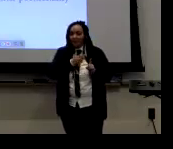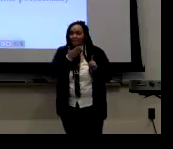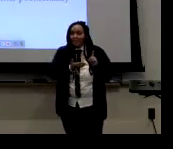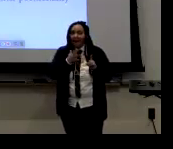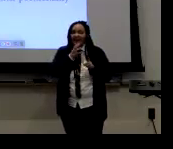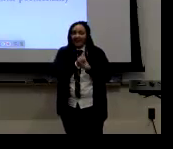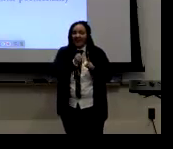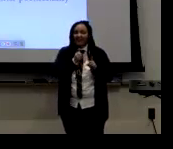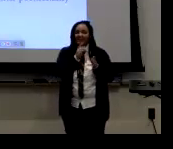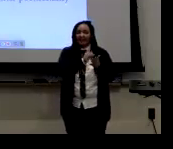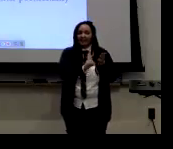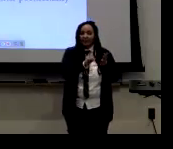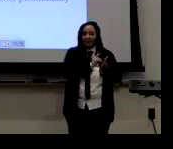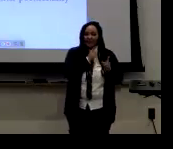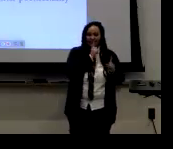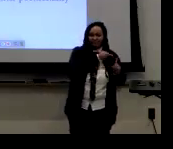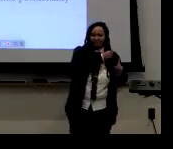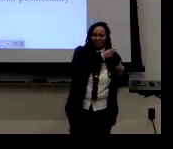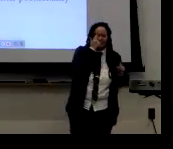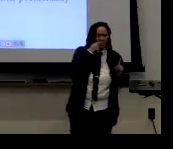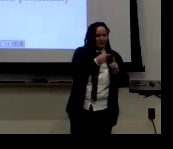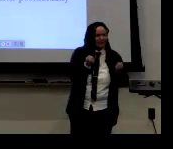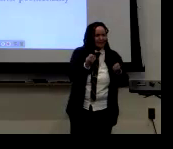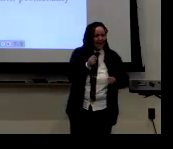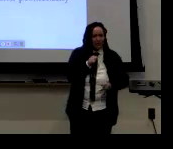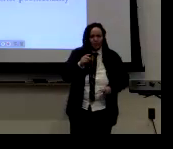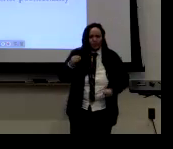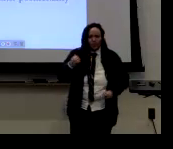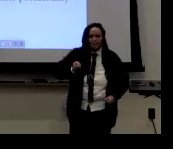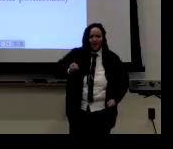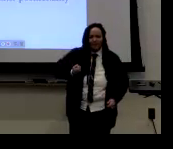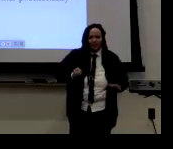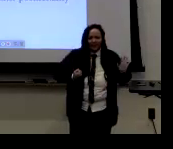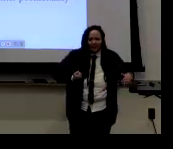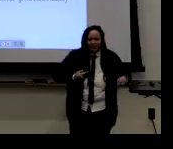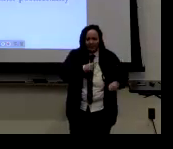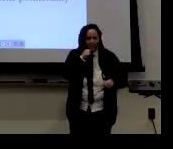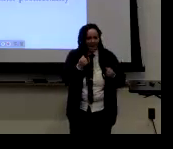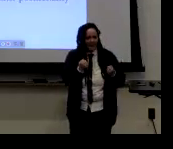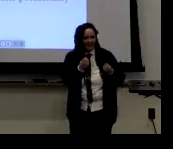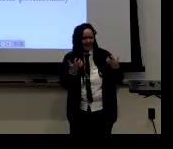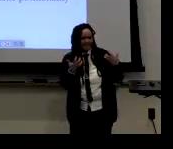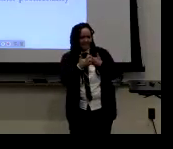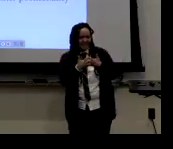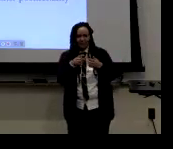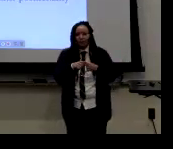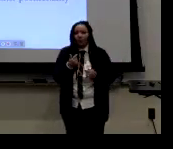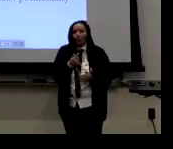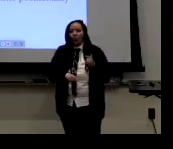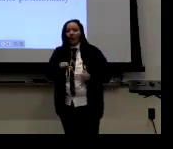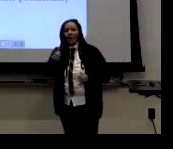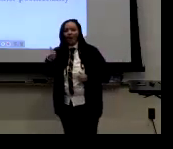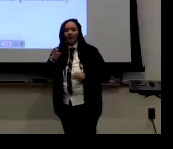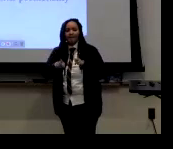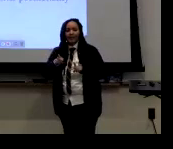So if you're feminine, maybe get discriminated against because they're signing too masculine. You know, your